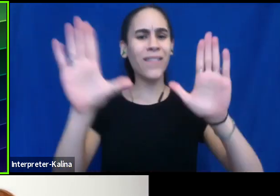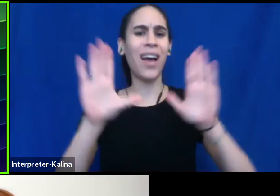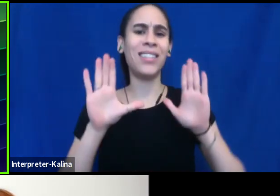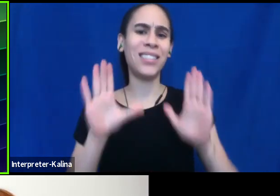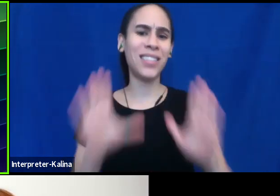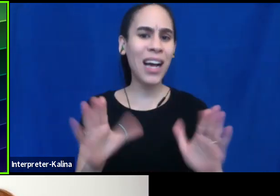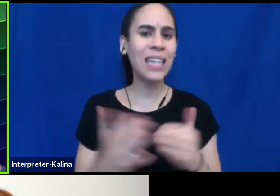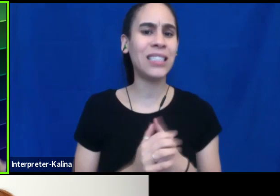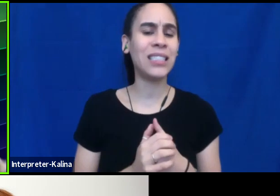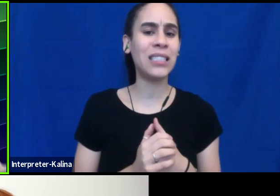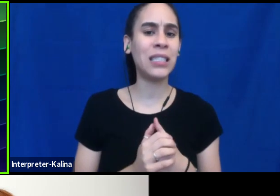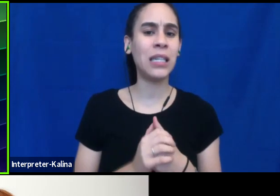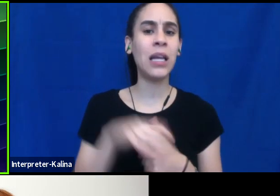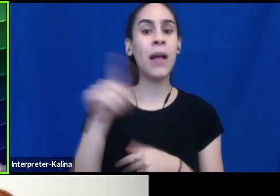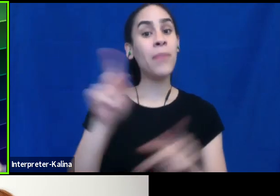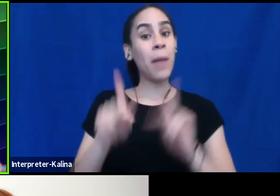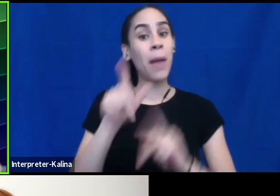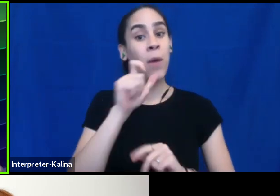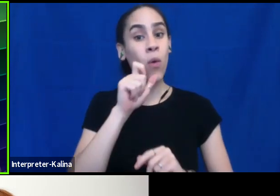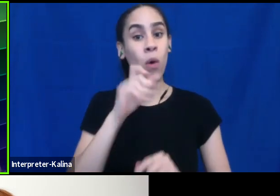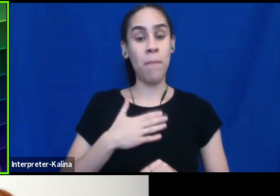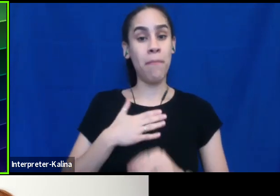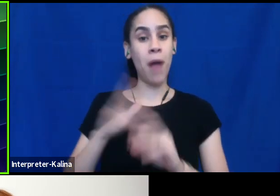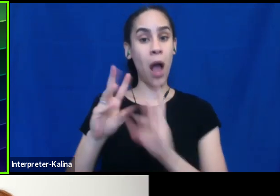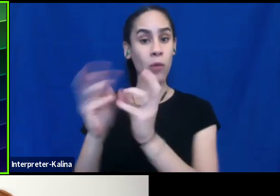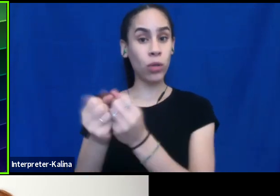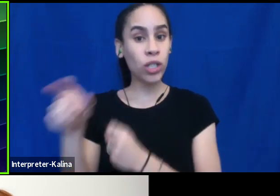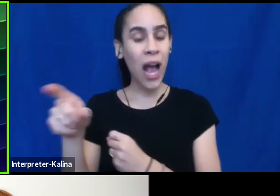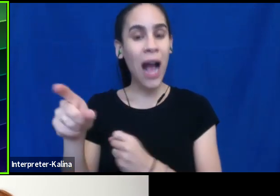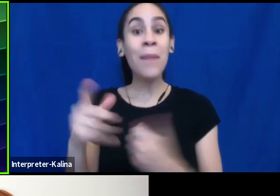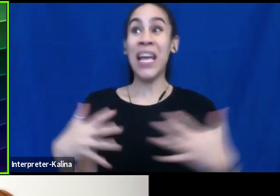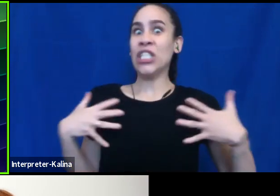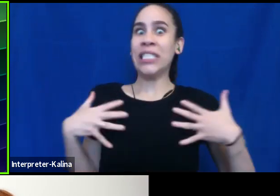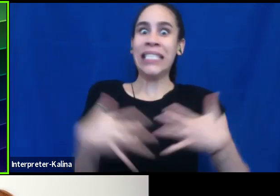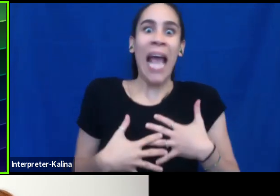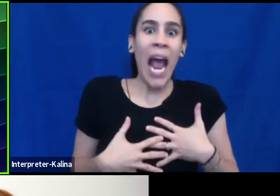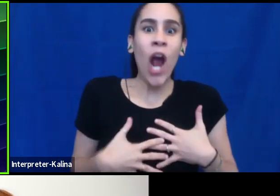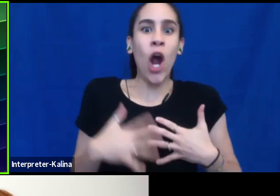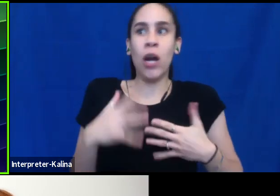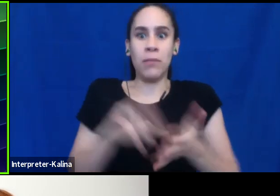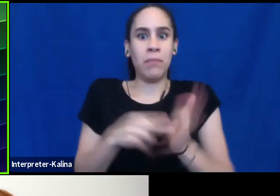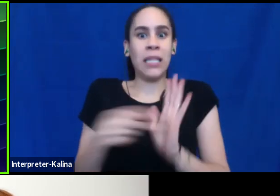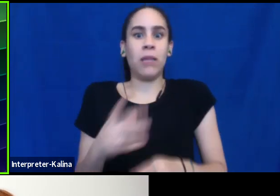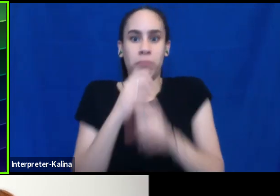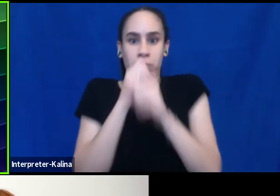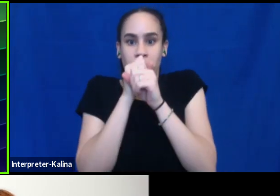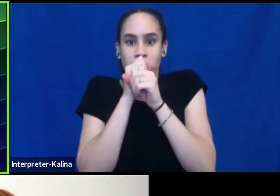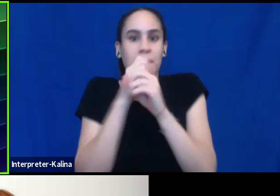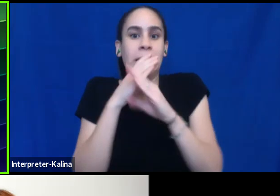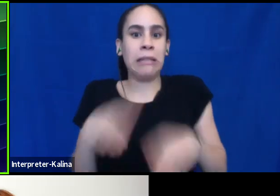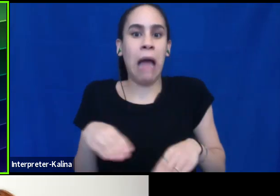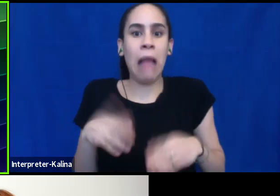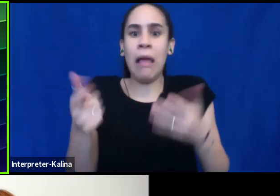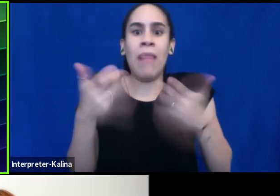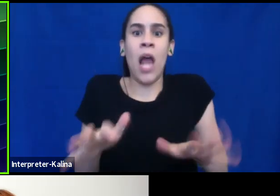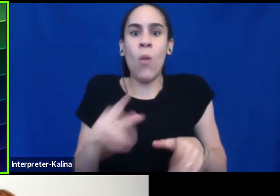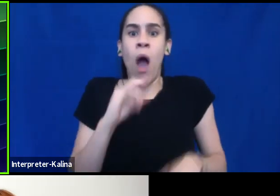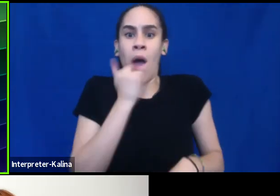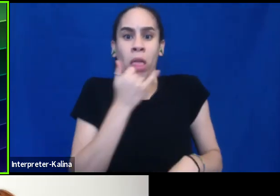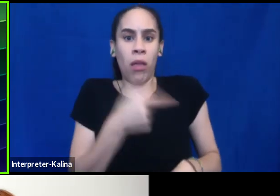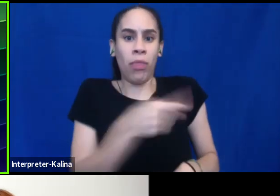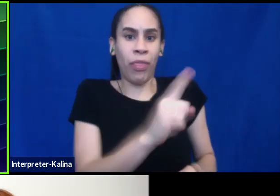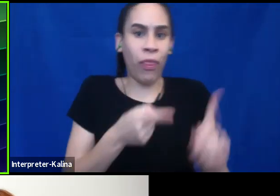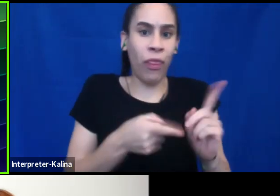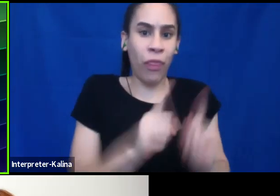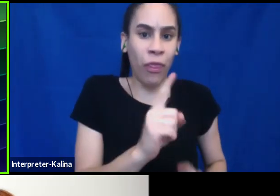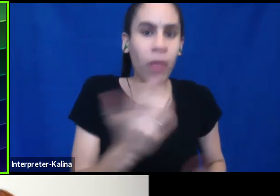mentioned the folks that make up my workshops often are people who are, they're scared into silence. They're scared to death that they're going to say something that's going to accidentally offend someone. So if there is